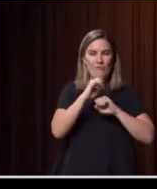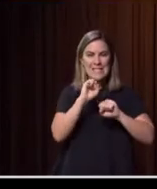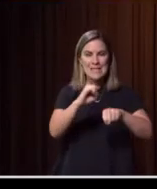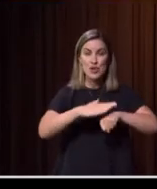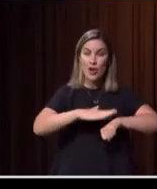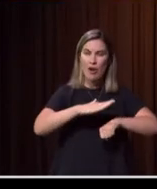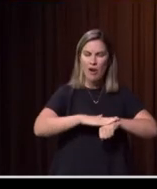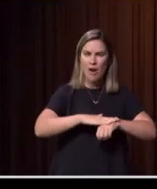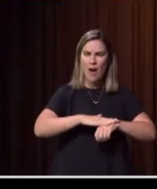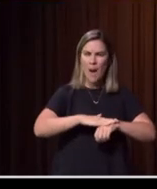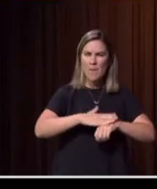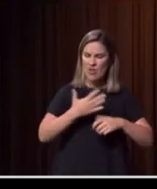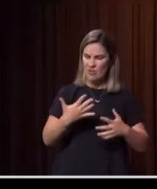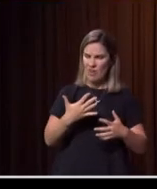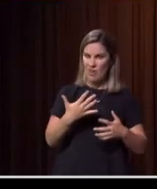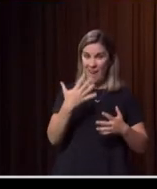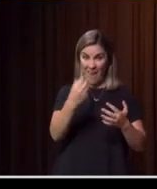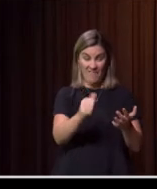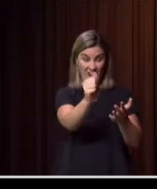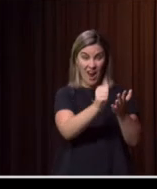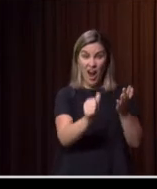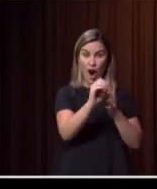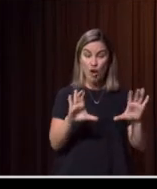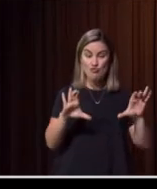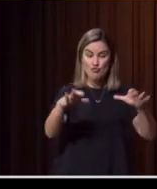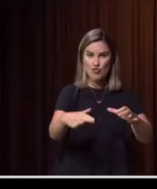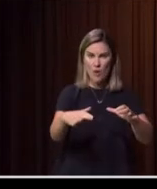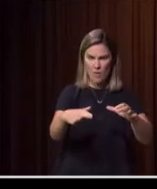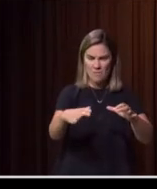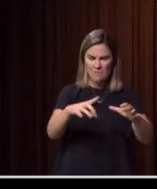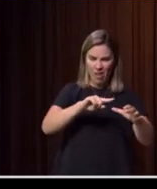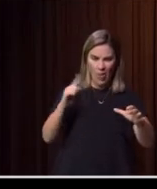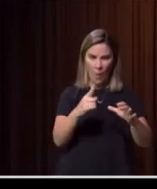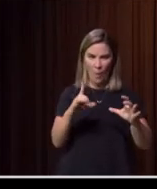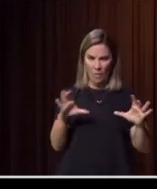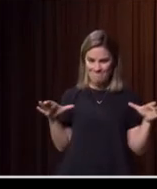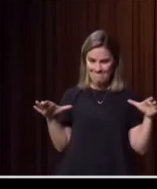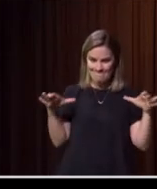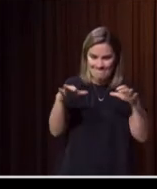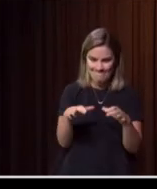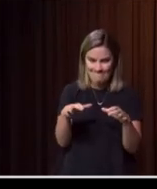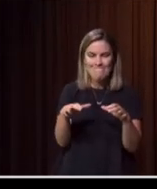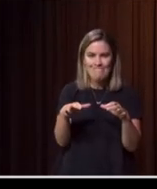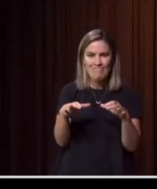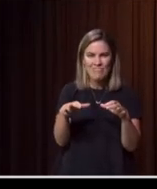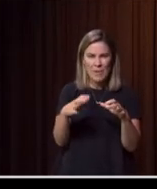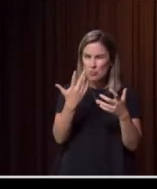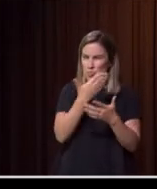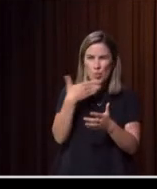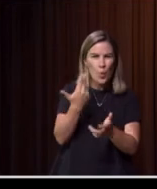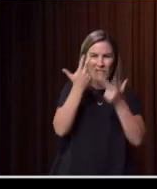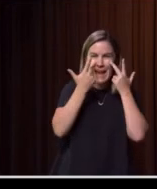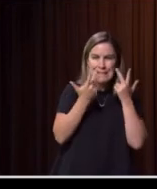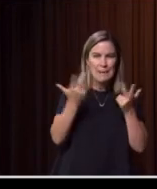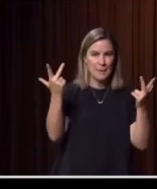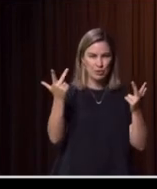this arts group that came together. They've put this beautiful exhibition together in the local art facility